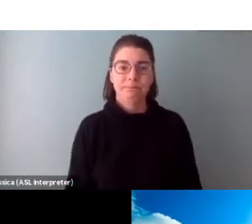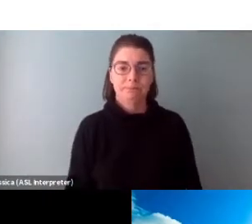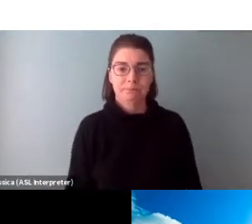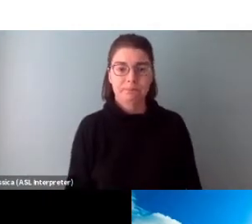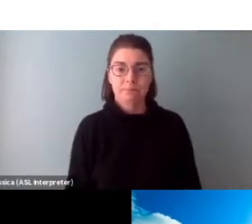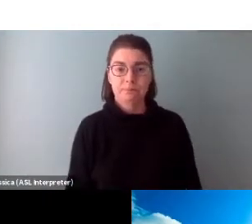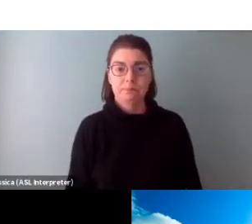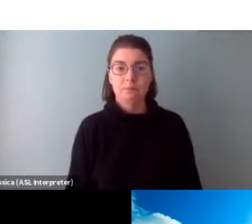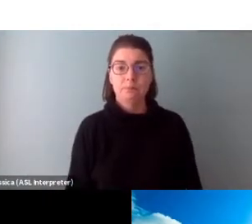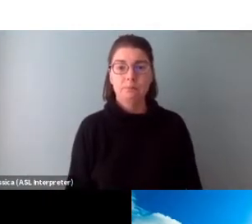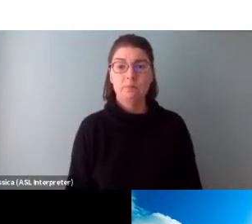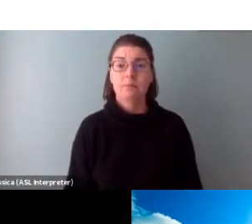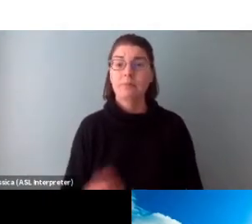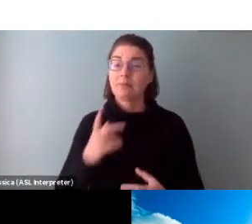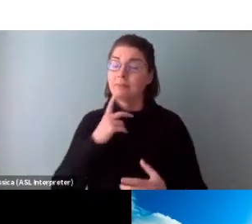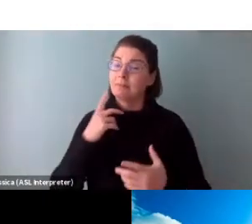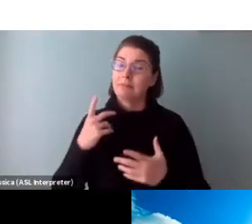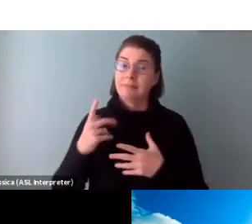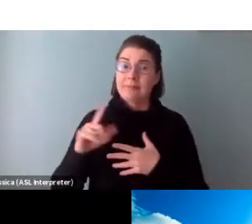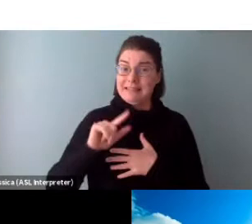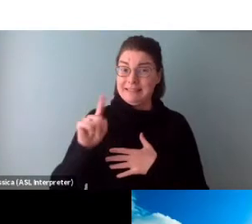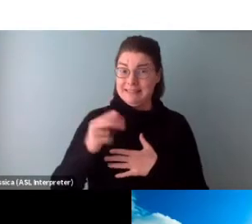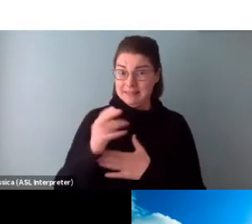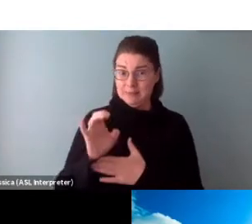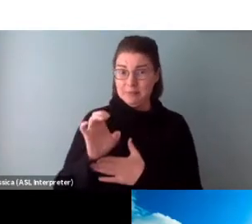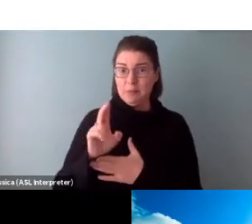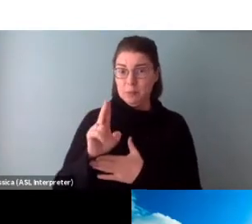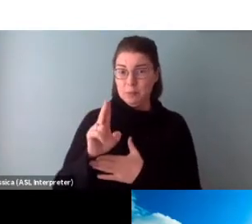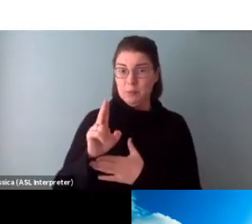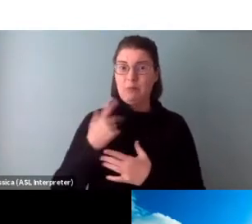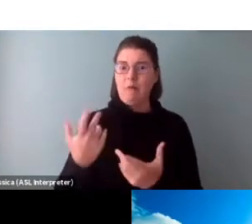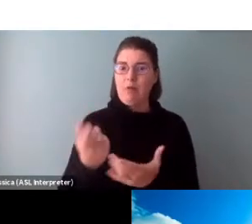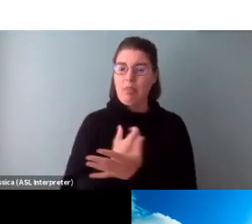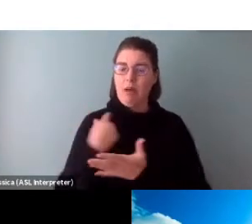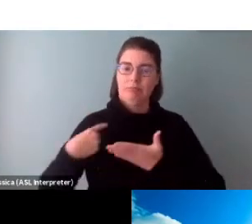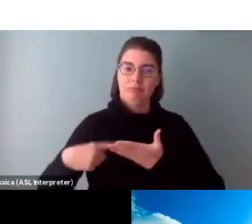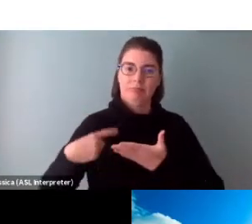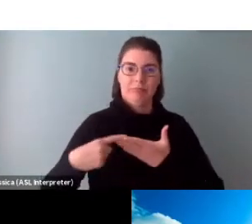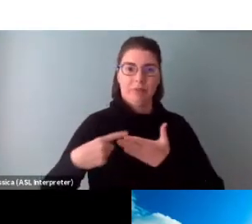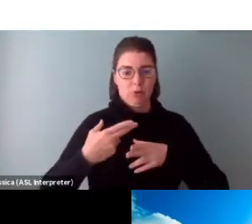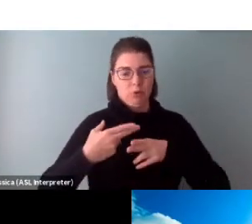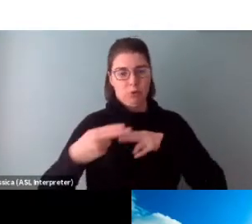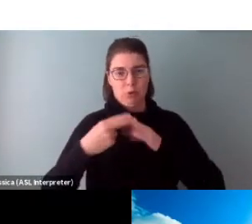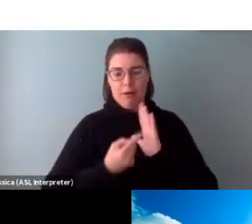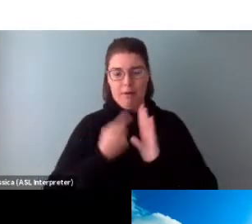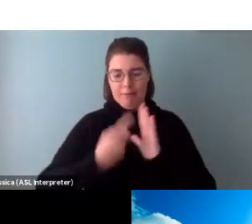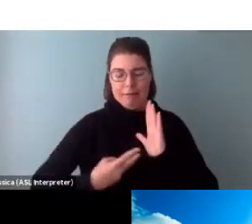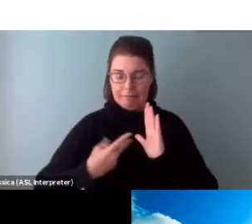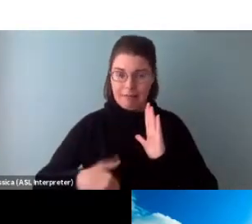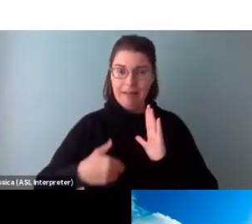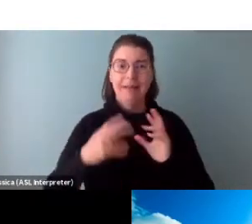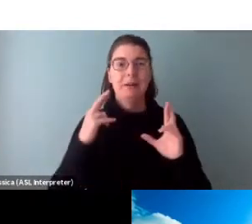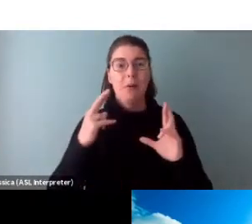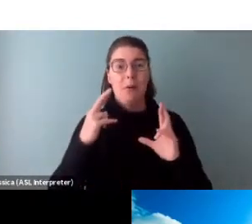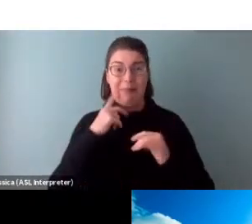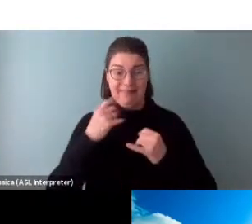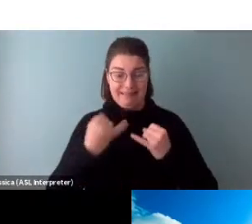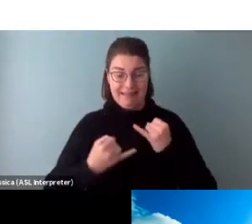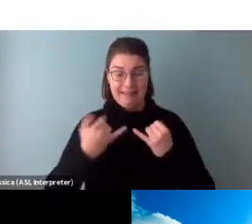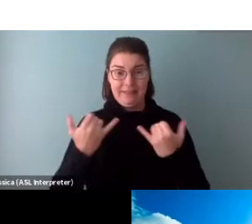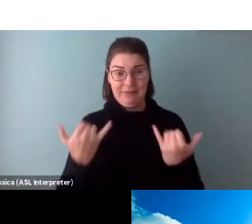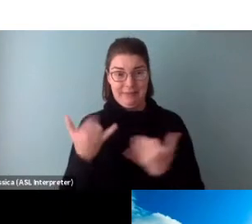We have a lot of ground to cover in this very short one-and-a-half hour today, but we're hoping that at the end of this webinar,